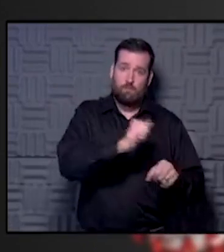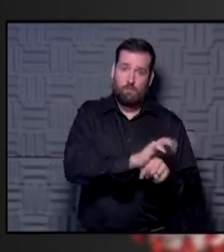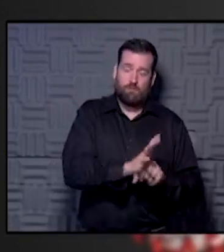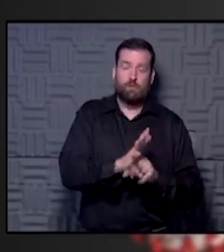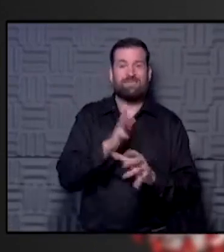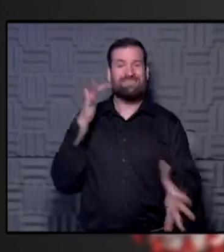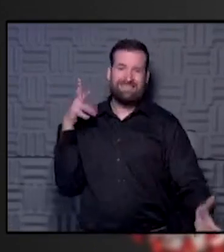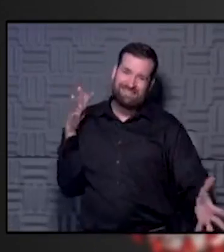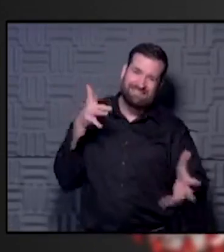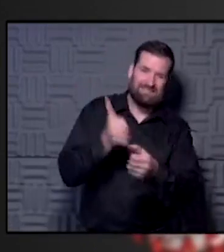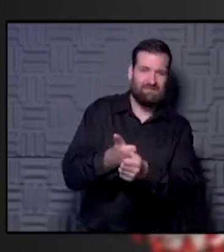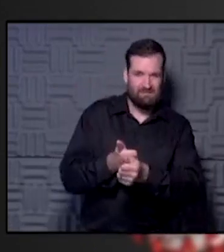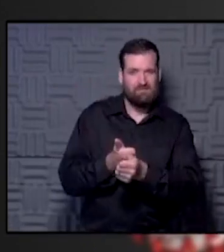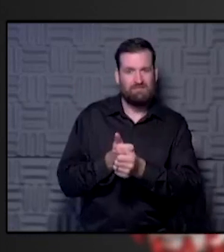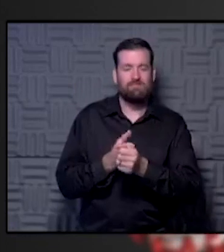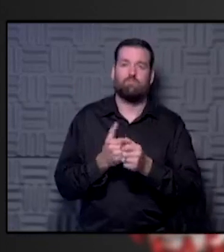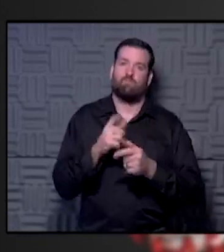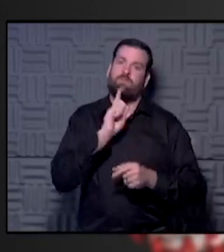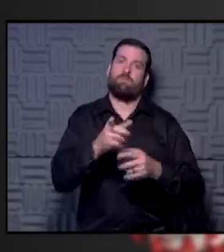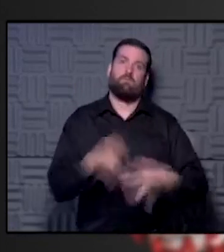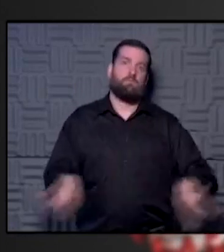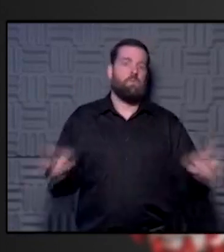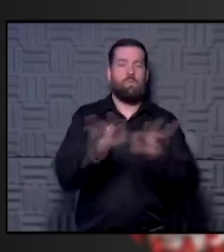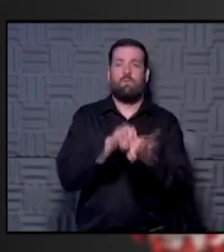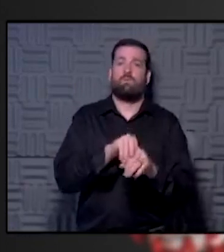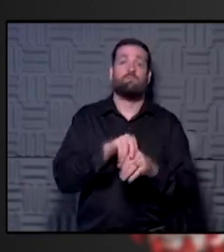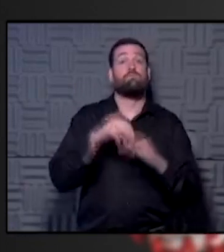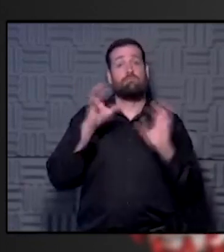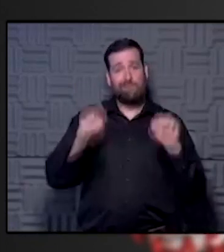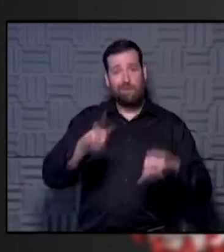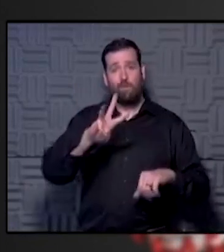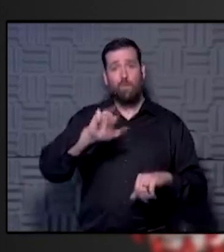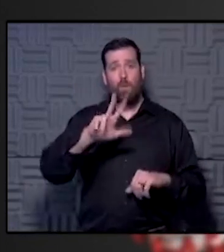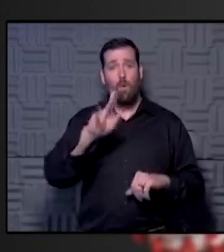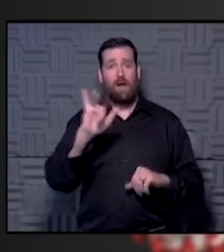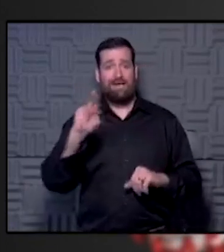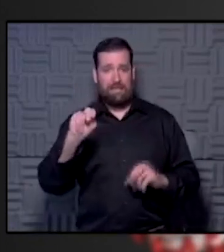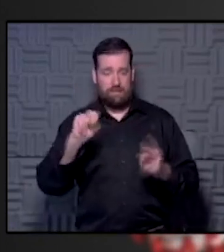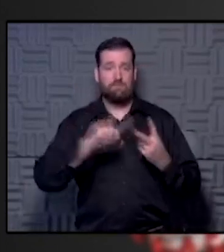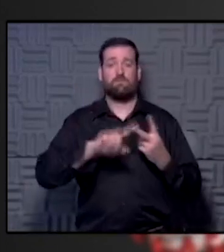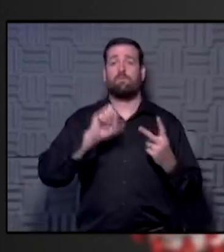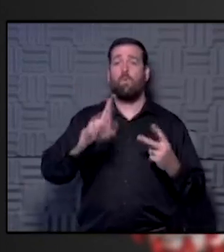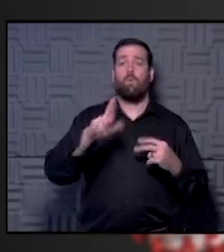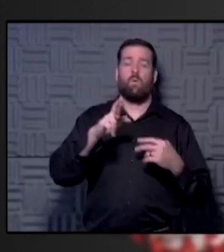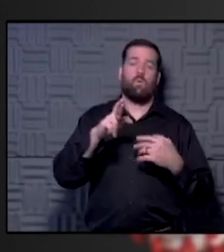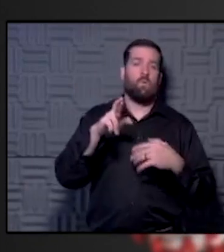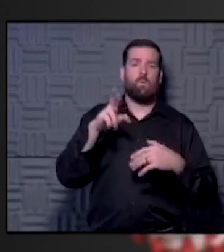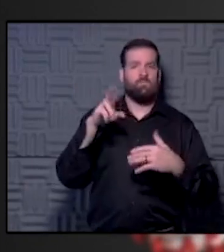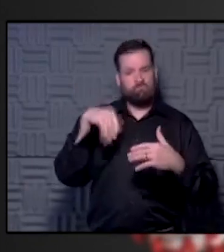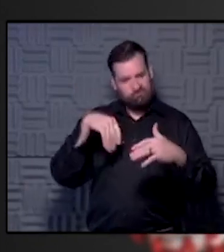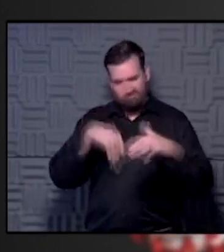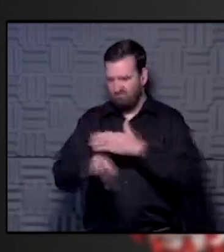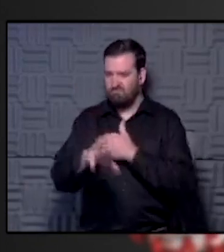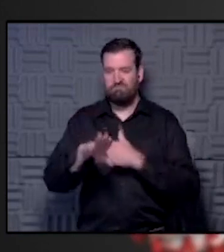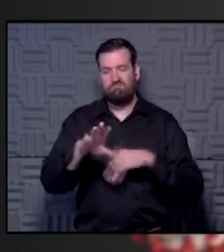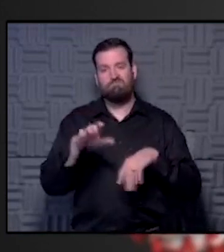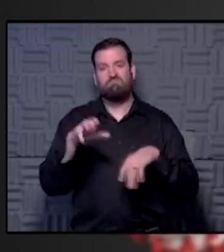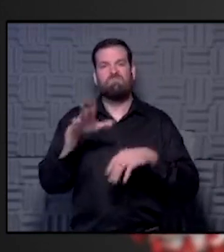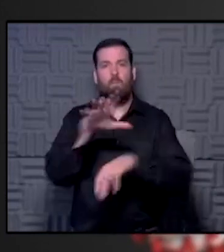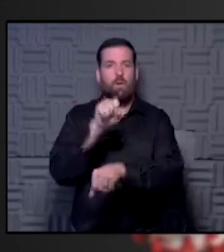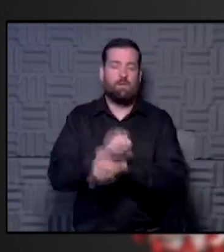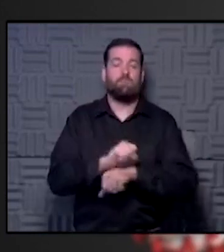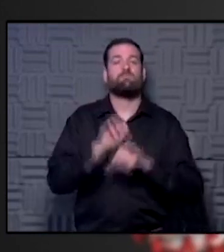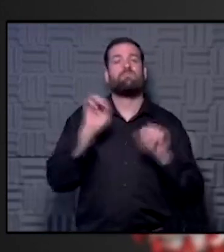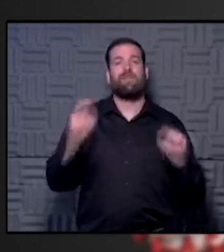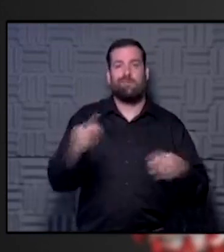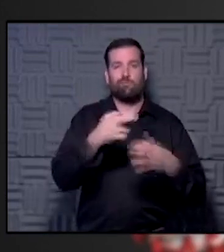in men. So, I think this is really important. It's opportunity. People can just walk in or sign up online. It's absolutely free. And you get your result in a week